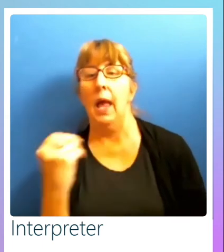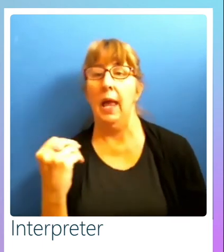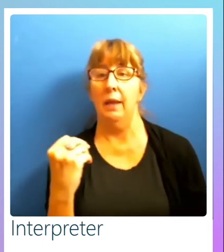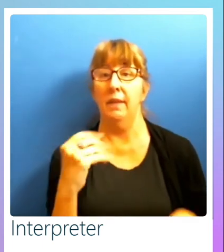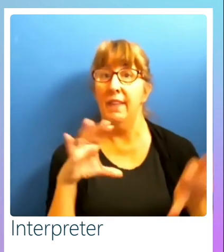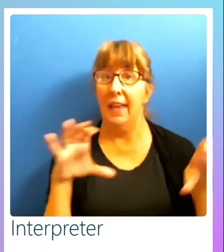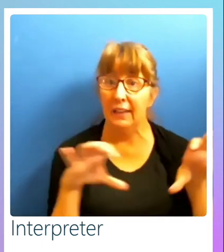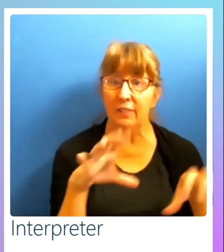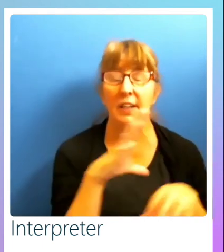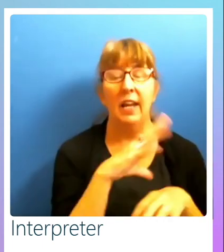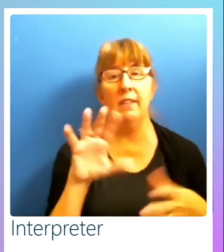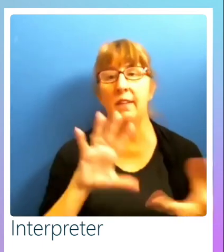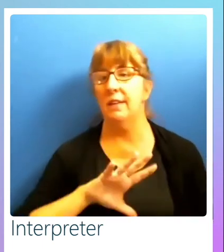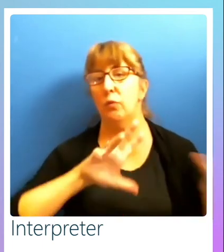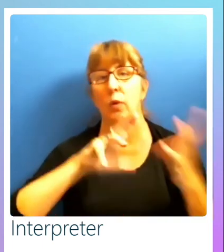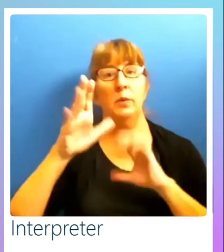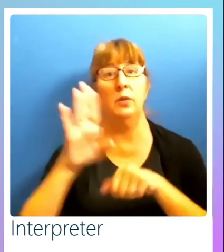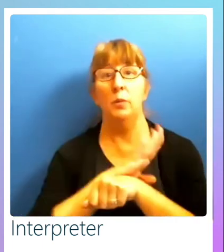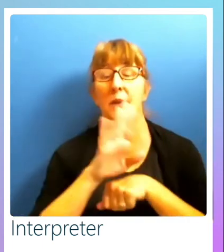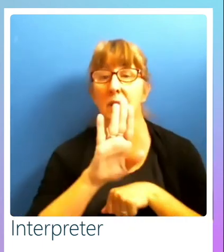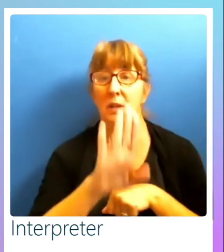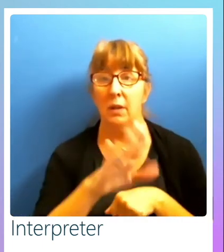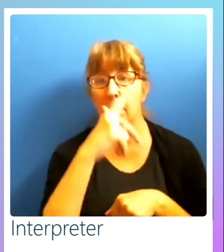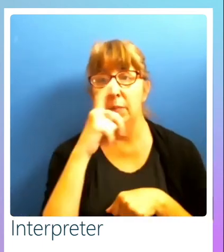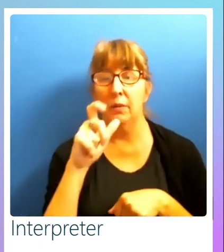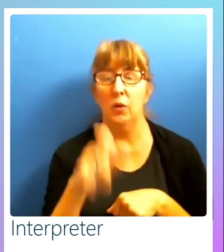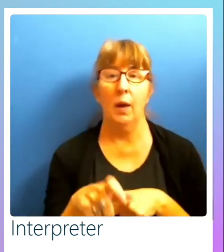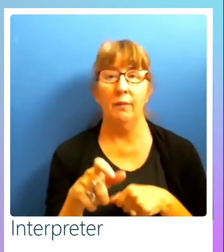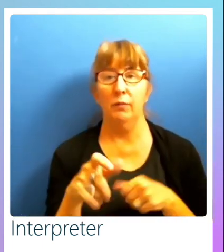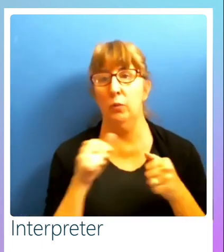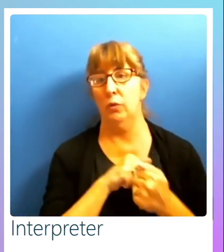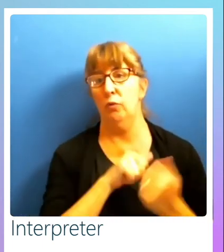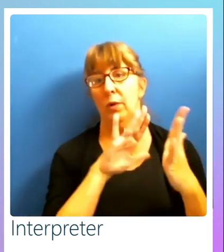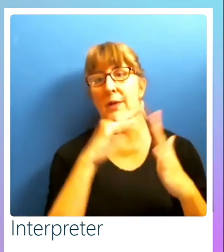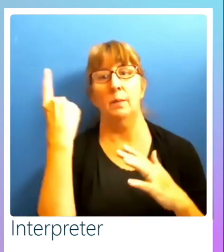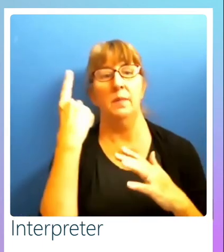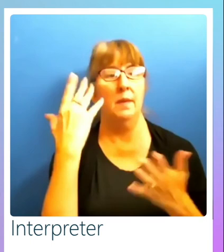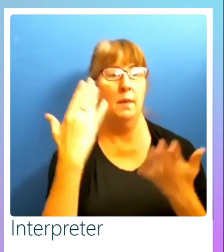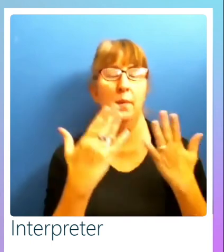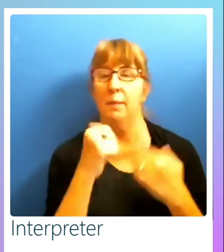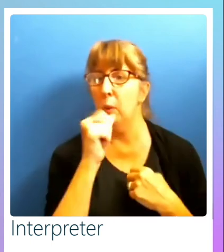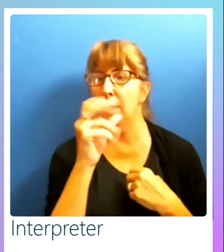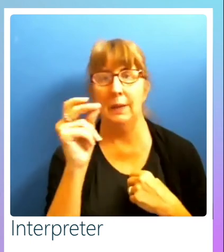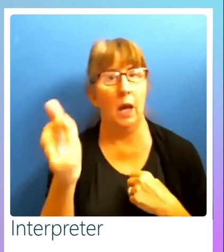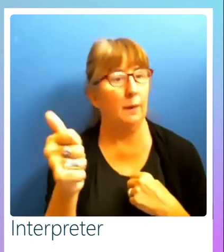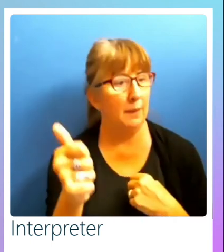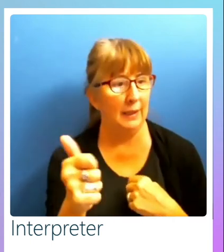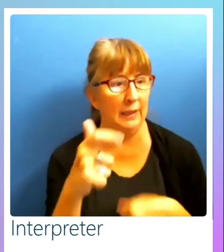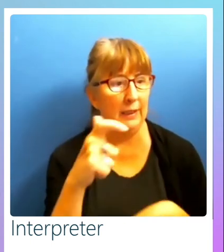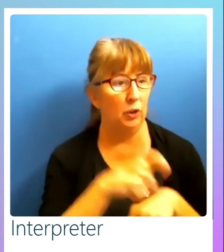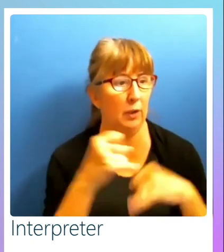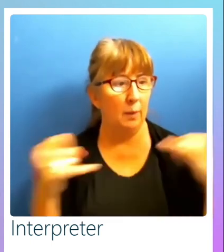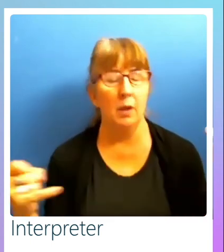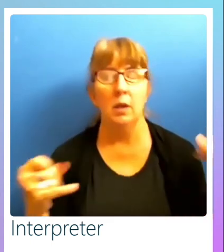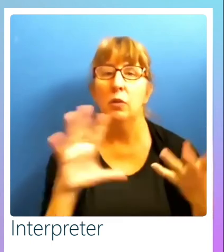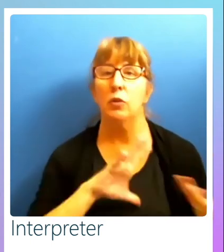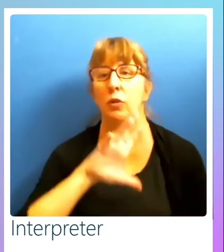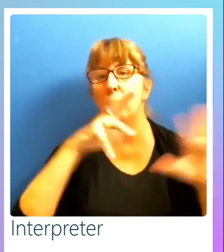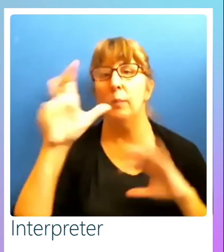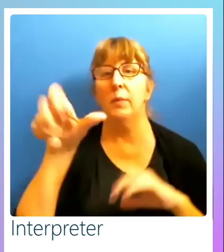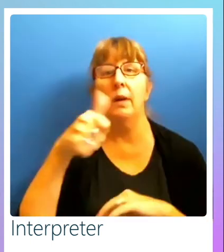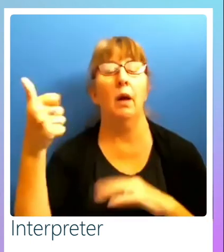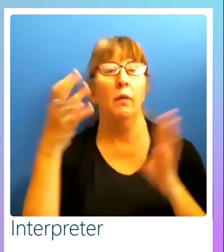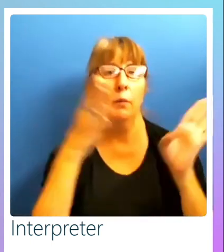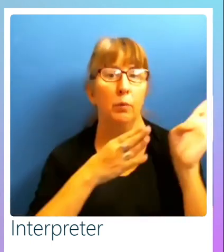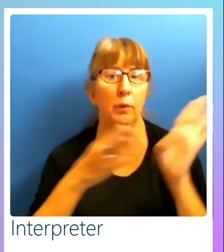activity, but the disruption to your business as you have to go and address something that maybe wasn't immediately in your timeline. So now you're disrupting other plans, you're